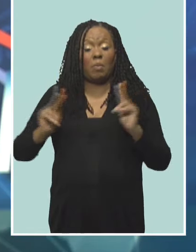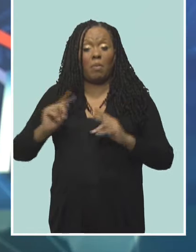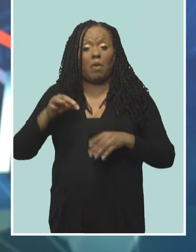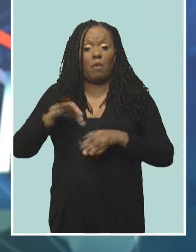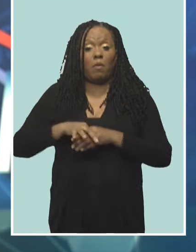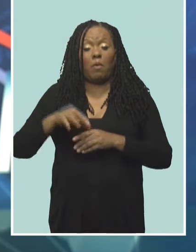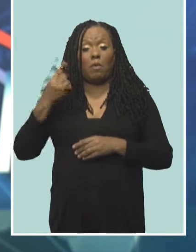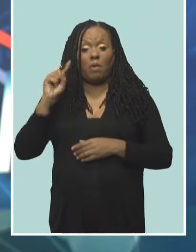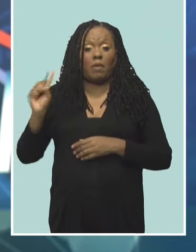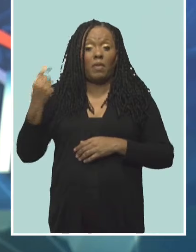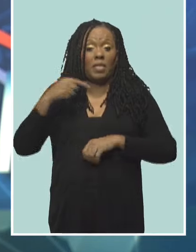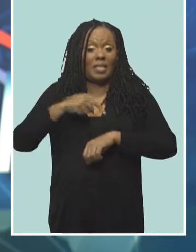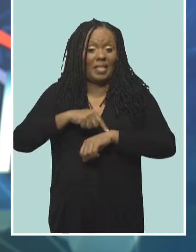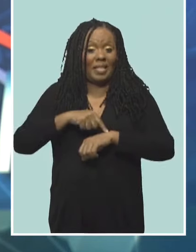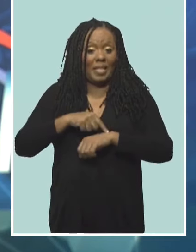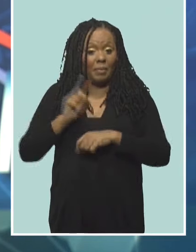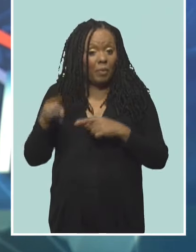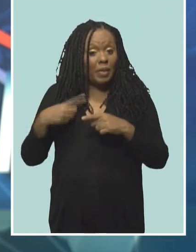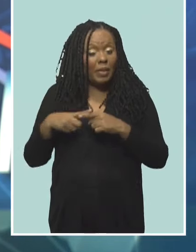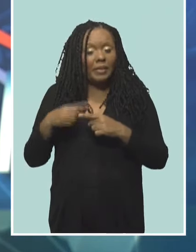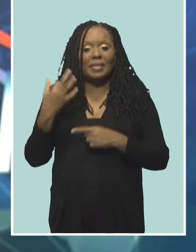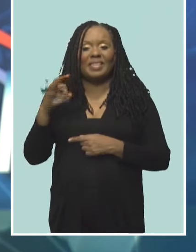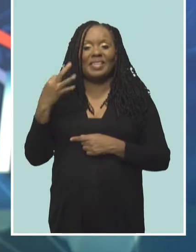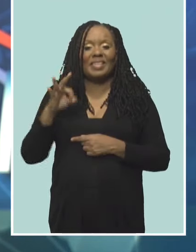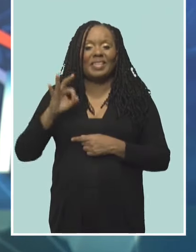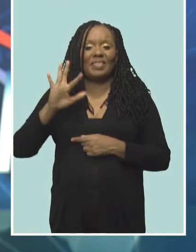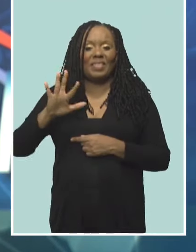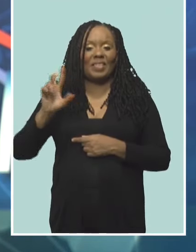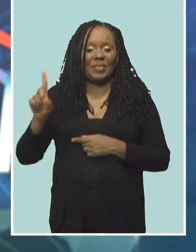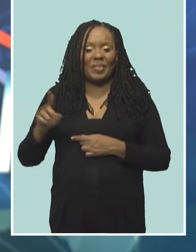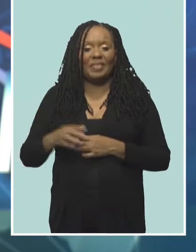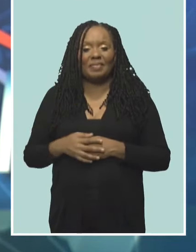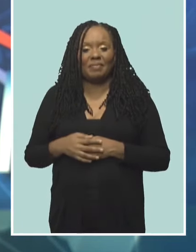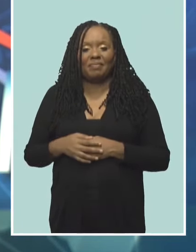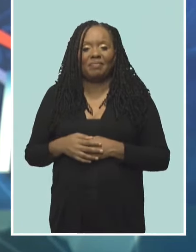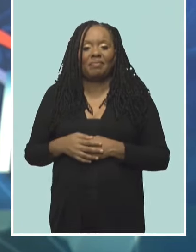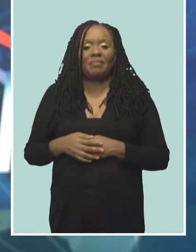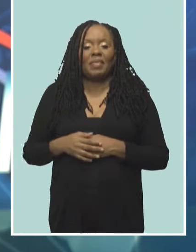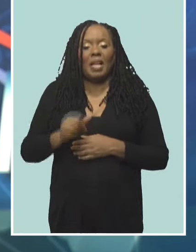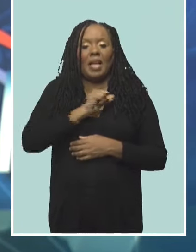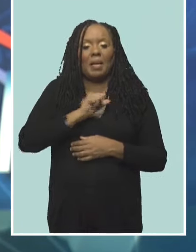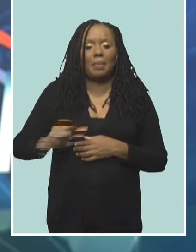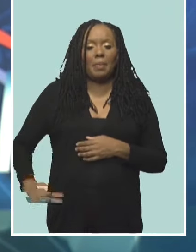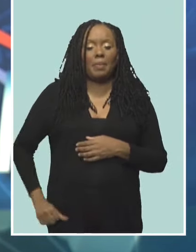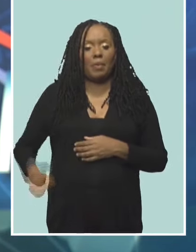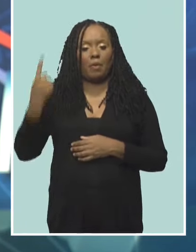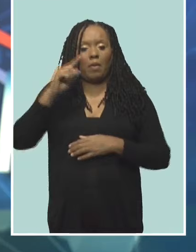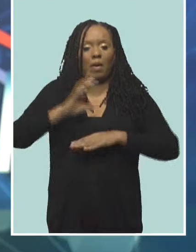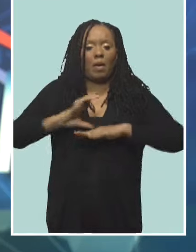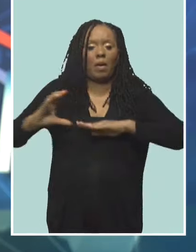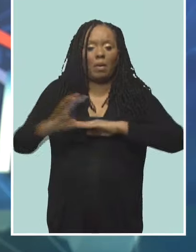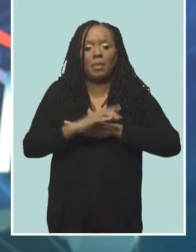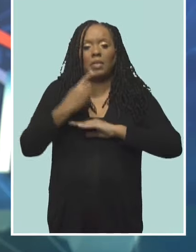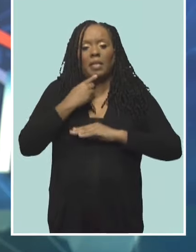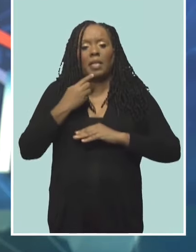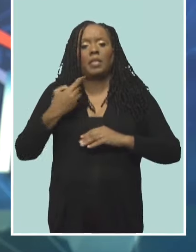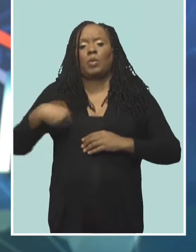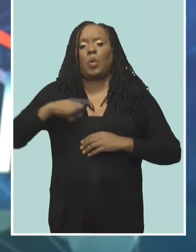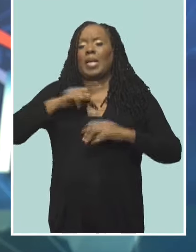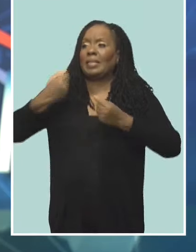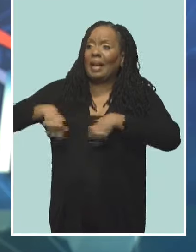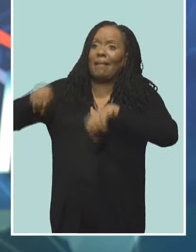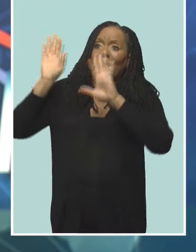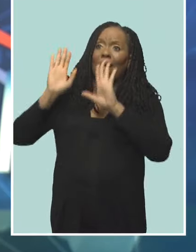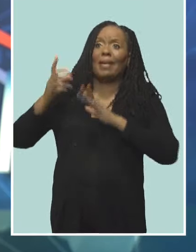Barbados Ambassador to Caricom, David Comichon, says the sacrifices and struggles of the generation of 1937